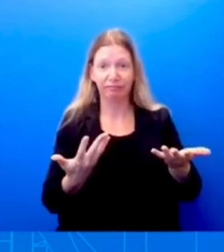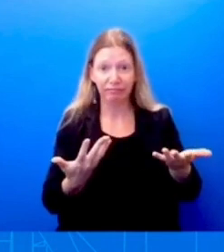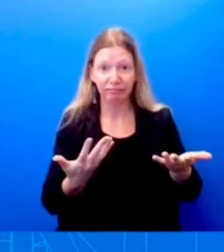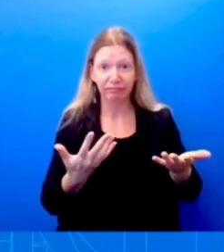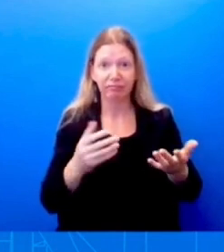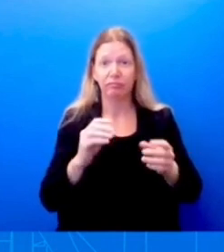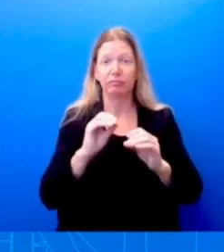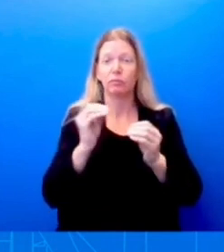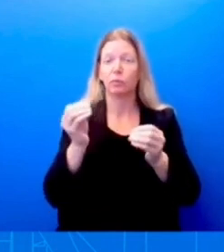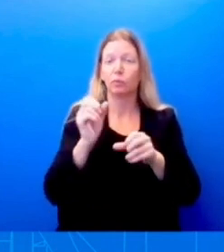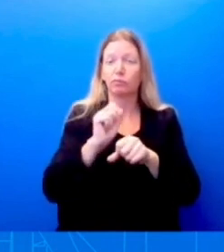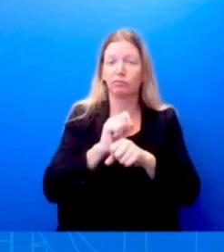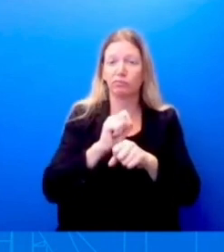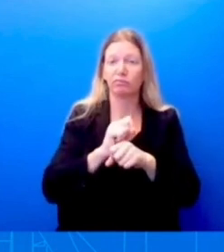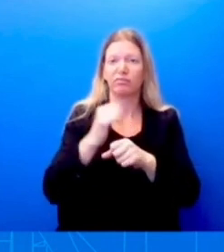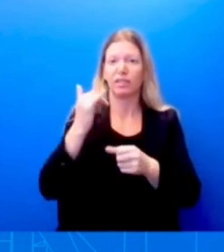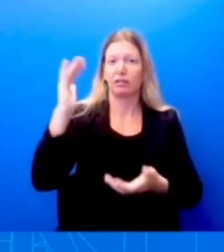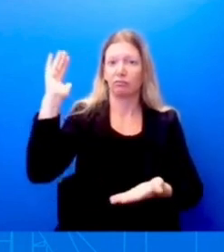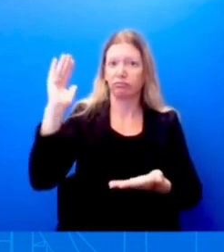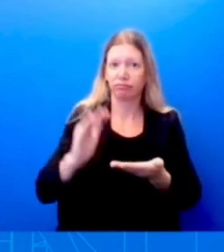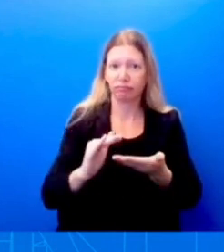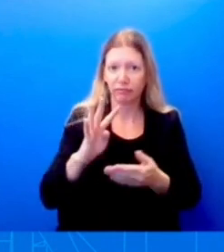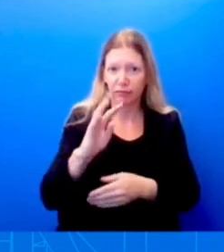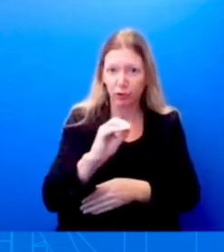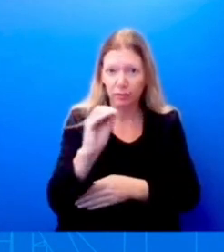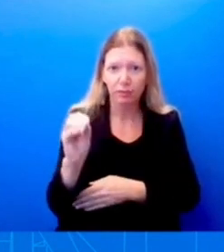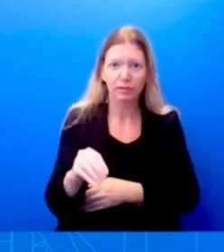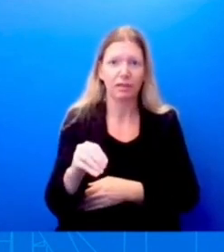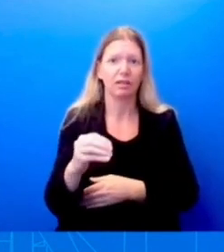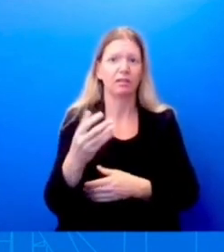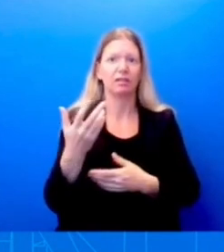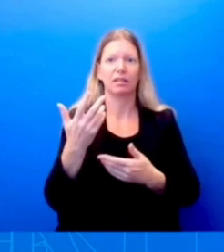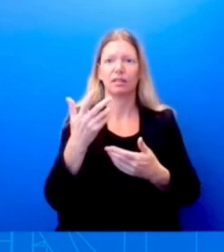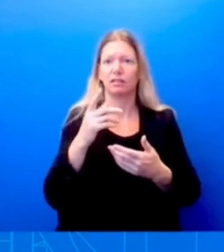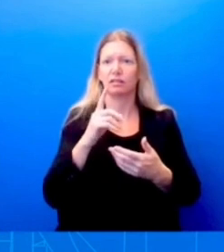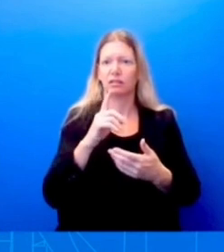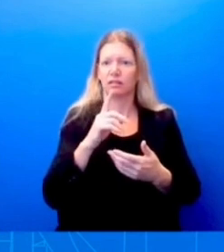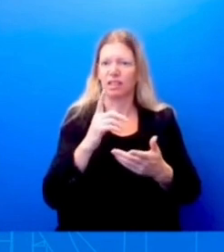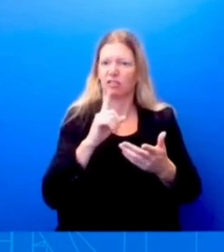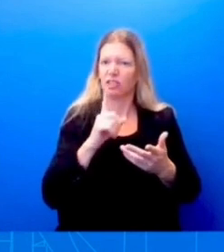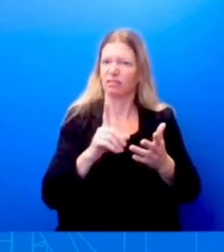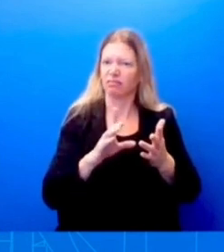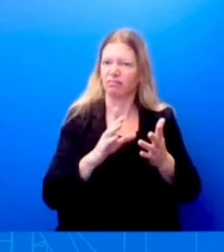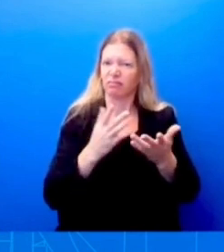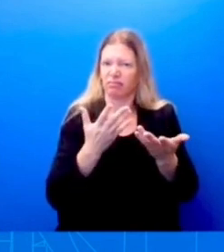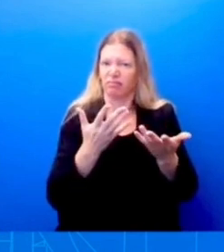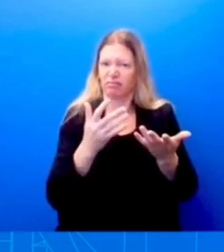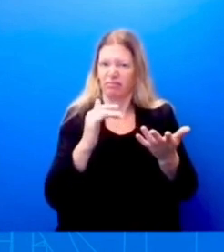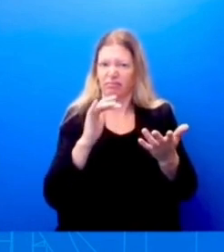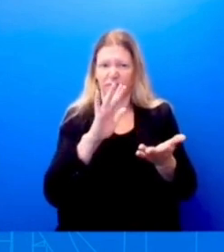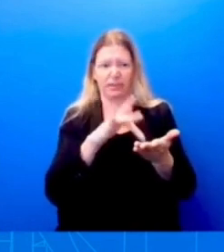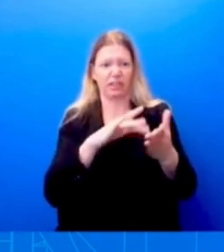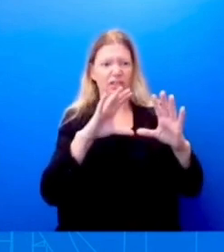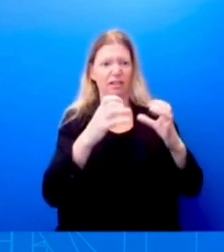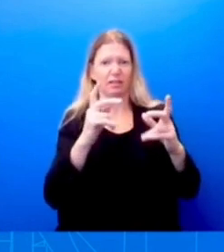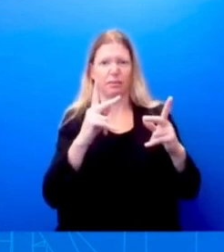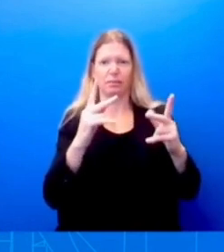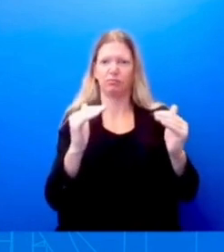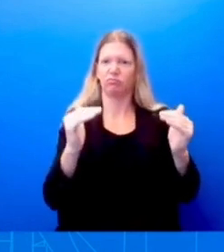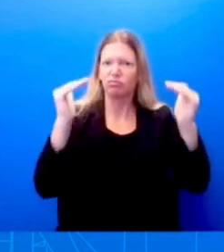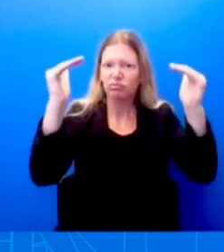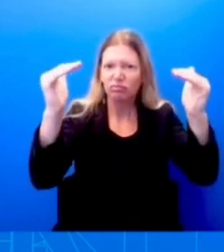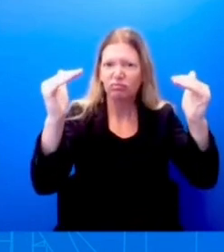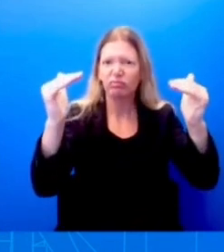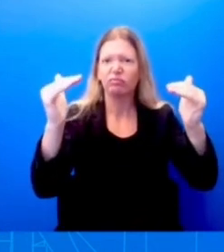when it leads to middle class really building, rebuilding that middle class, not leaving anyone behind. certainly, uh, Senator Sanders has been a key